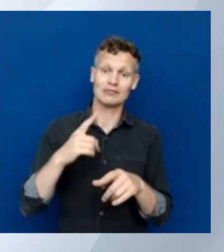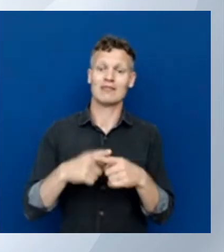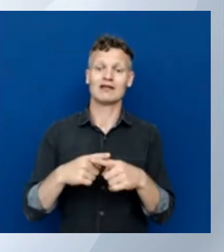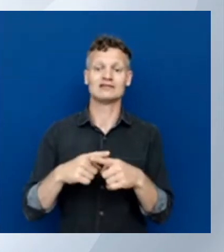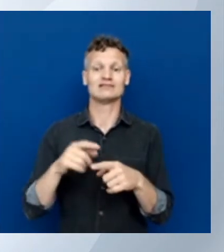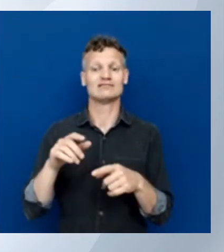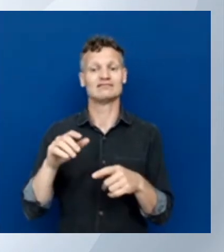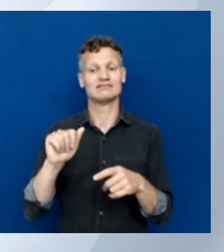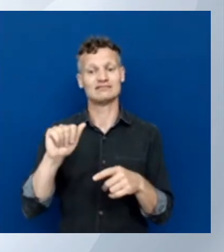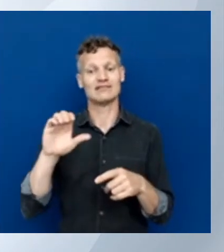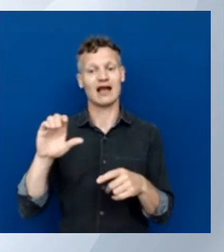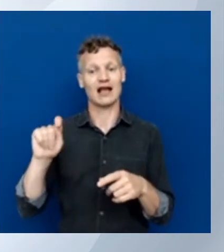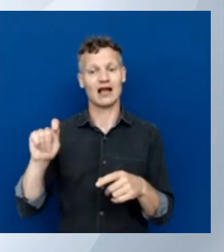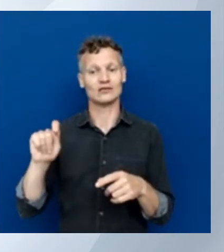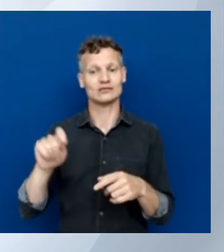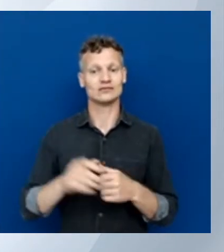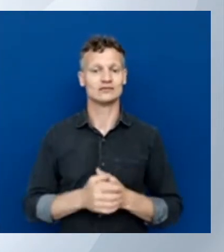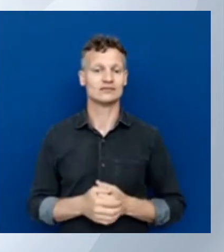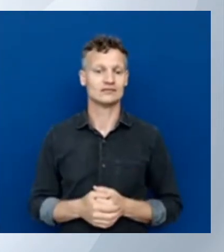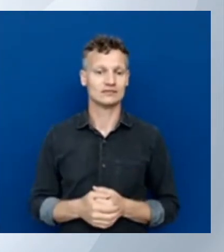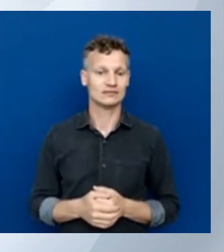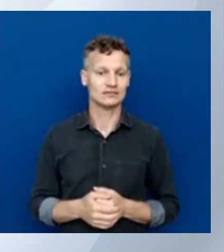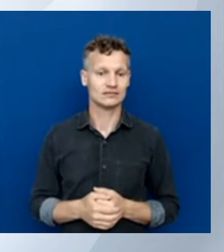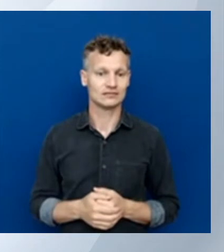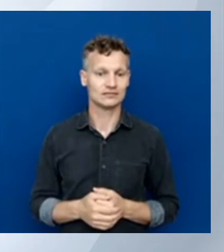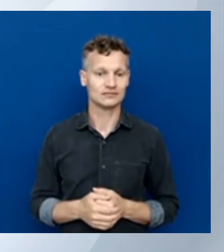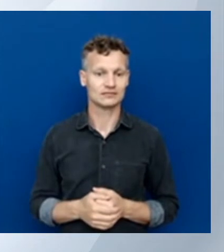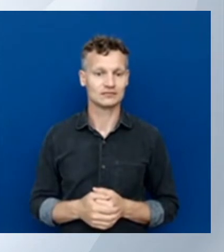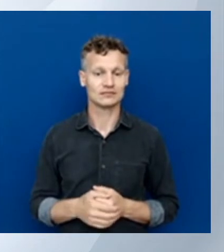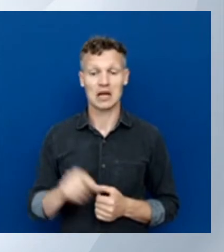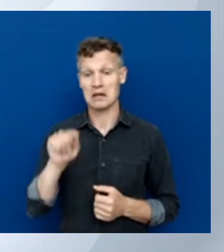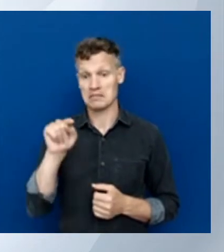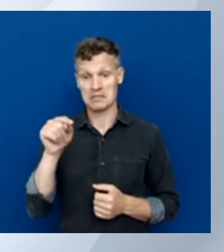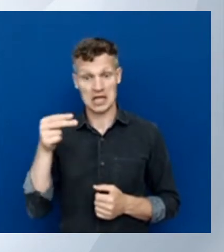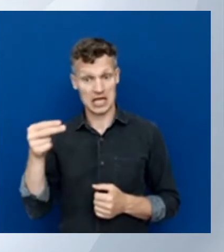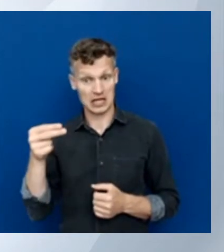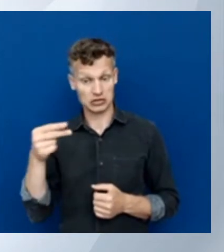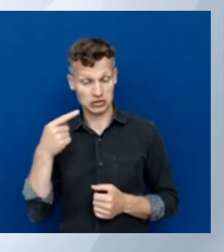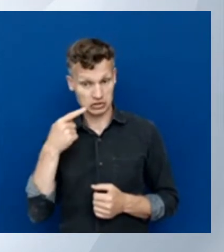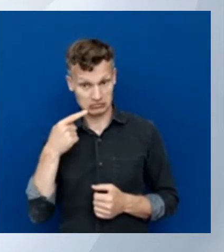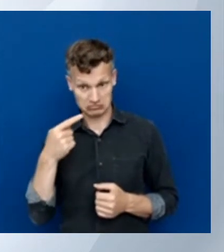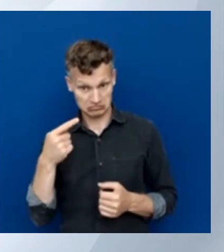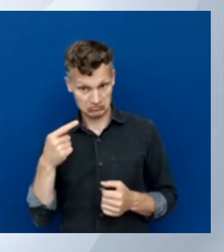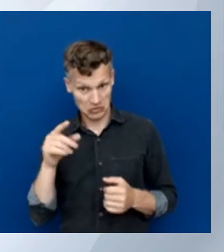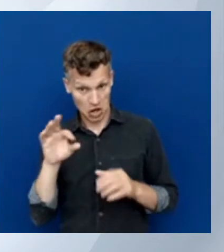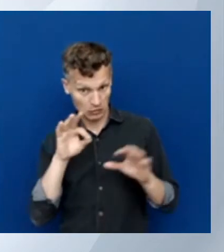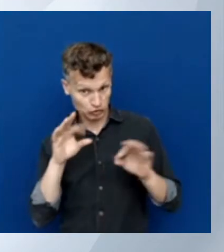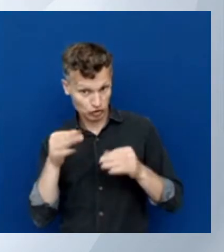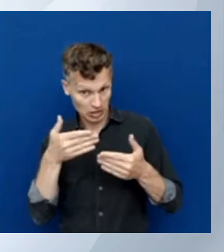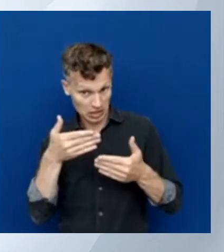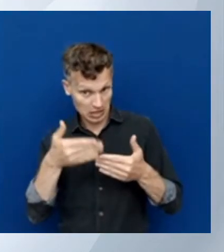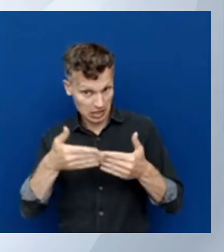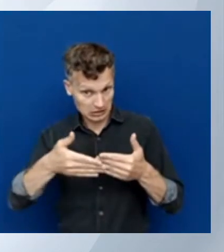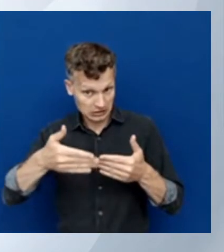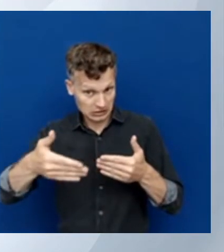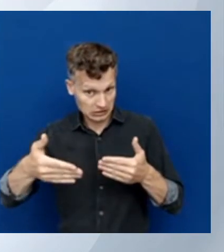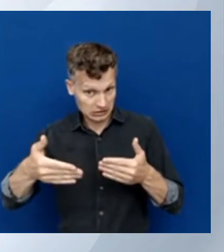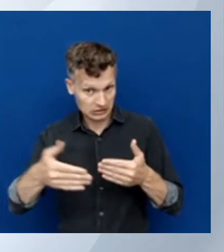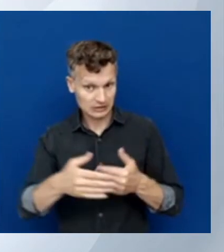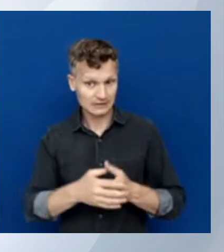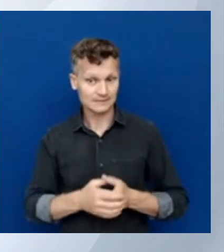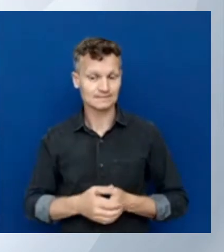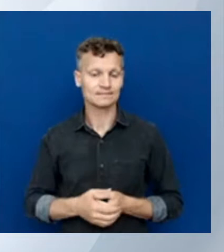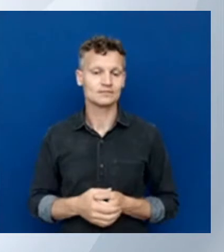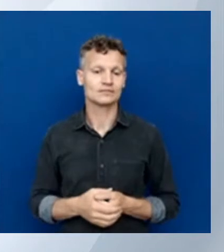want to know, do I need another subgroup or can I start creating from here? And there are some subgroups available, but the commands are also